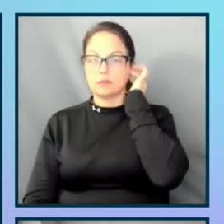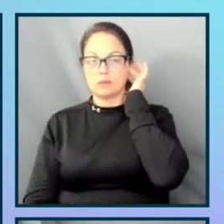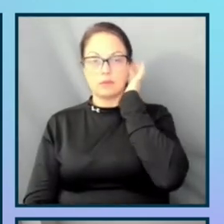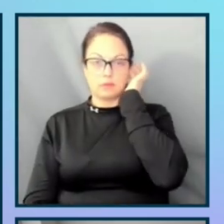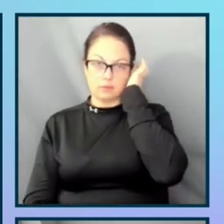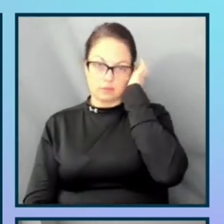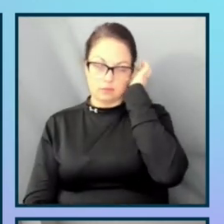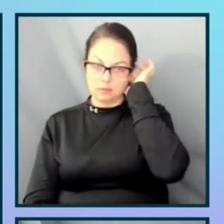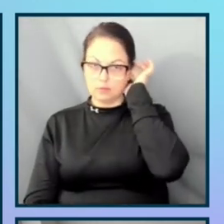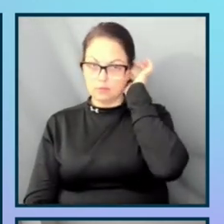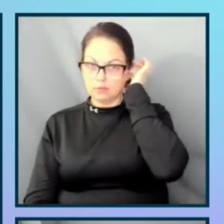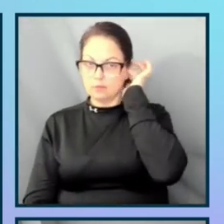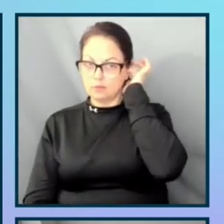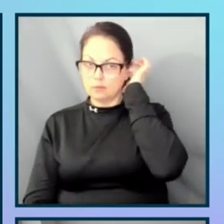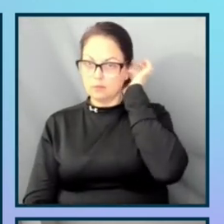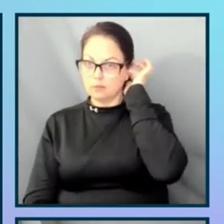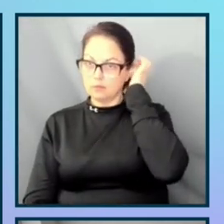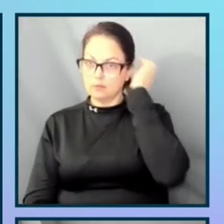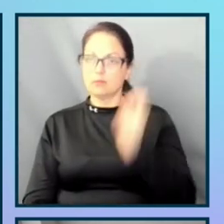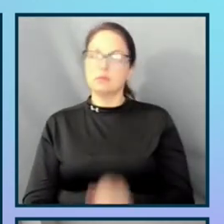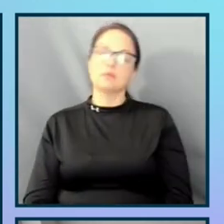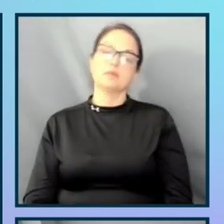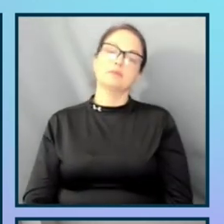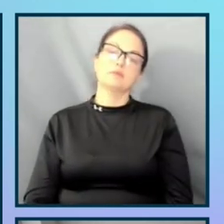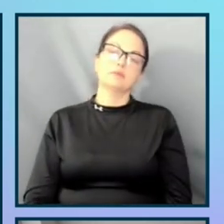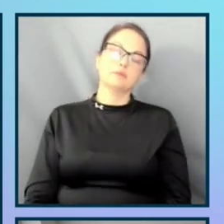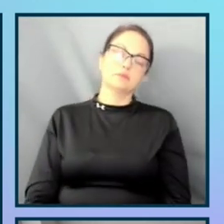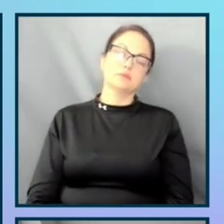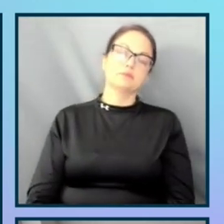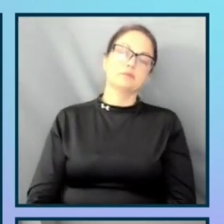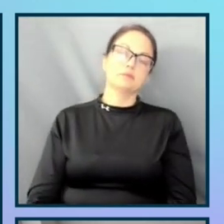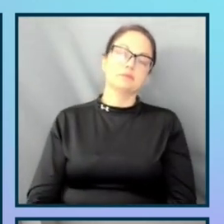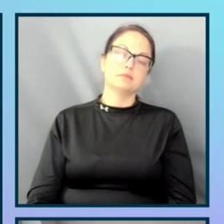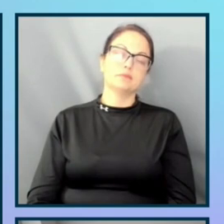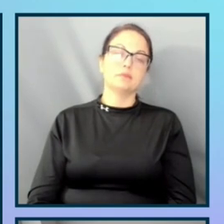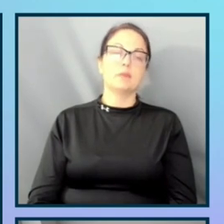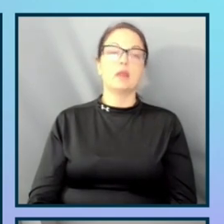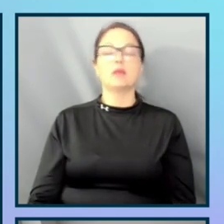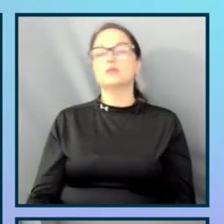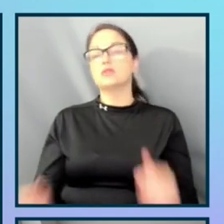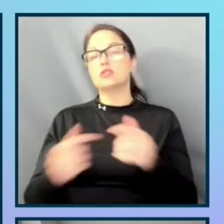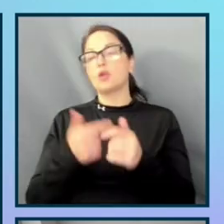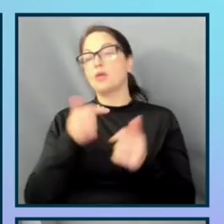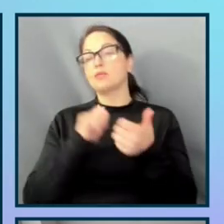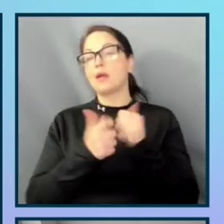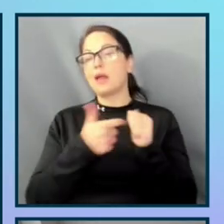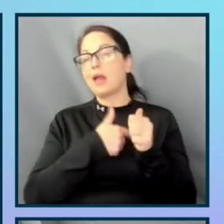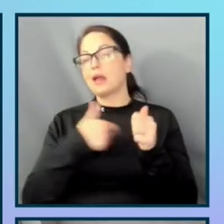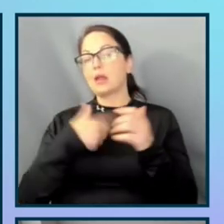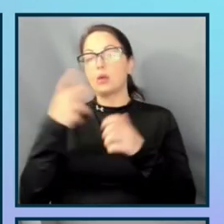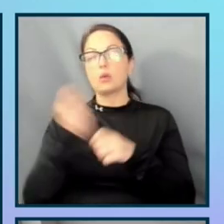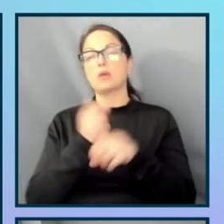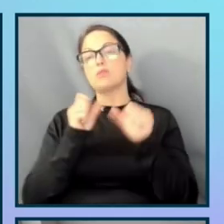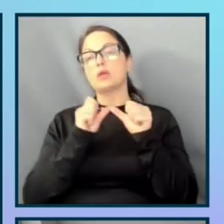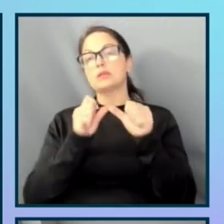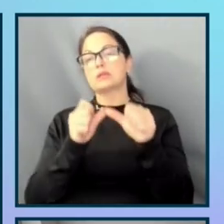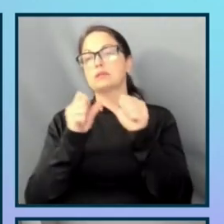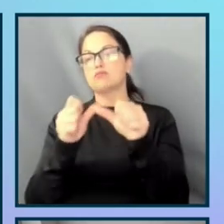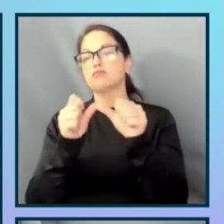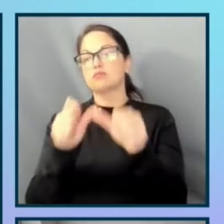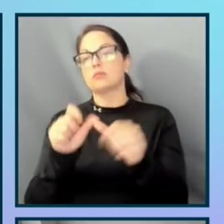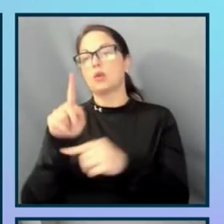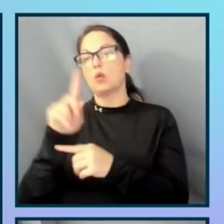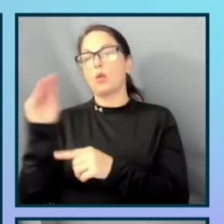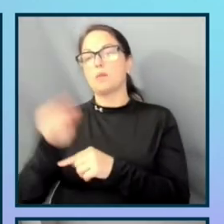So the best learning that we've gained in this journey is persistent and consistency matters. That 1%